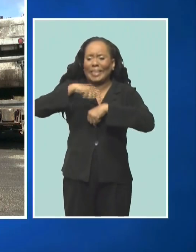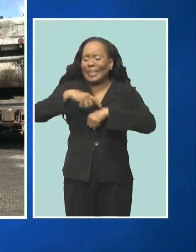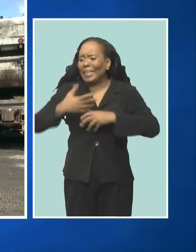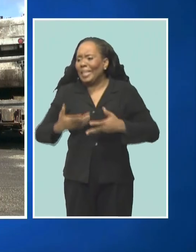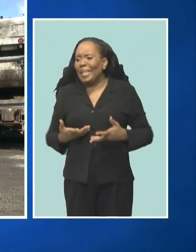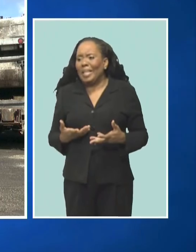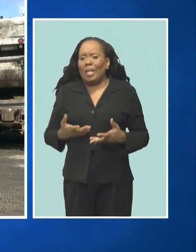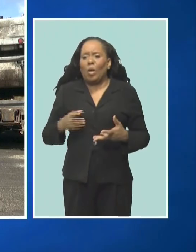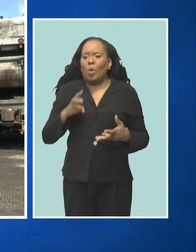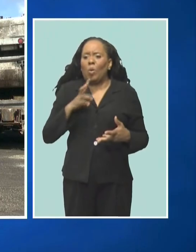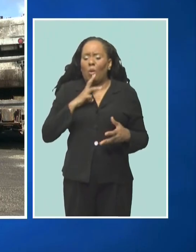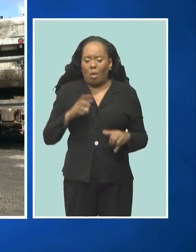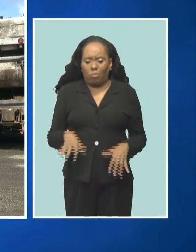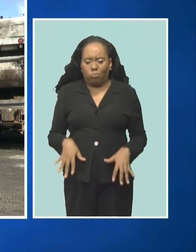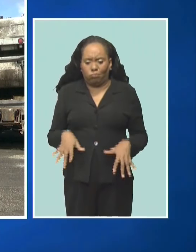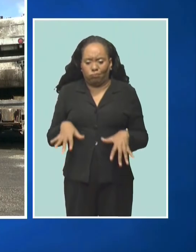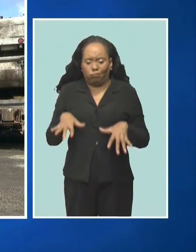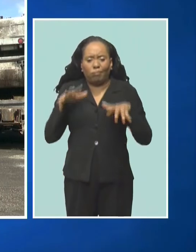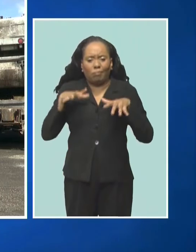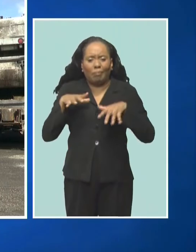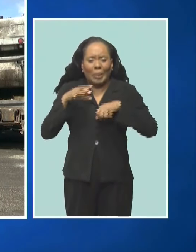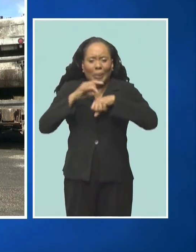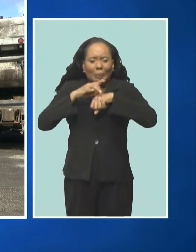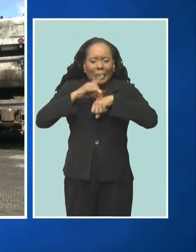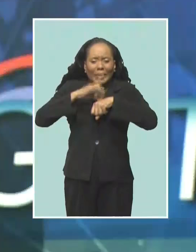water, then it's a breeding ground for mosquitoes.